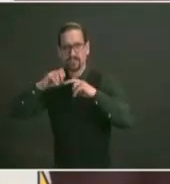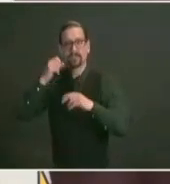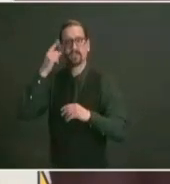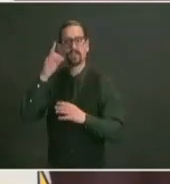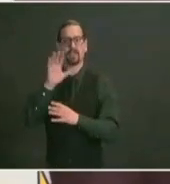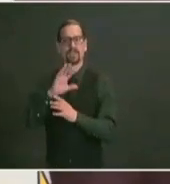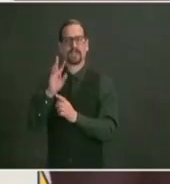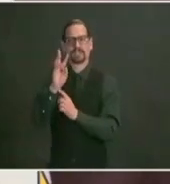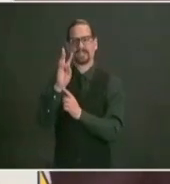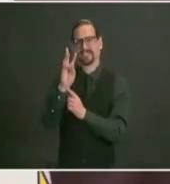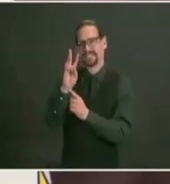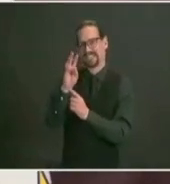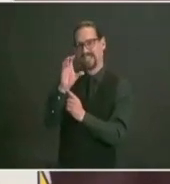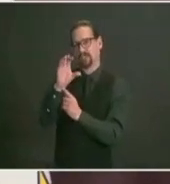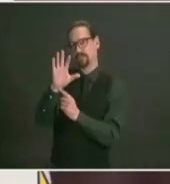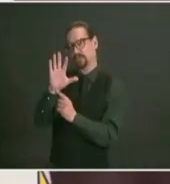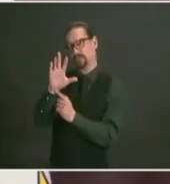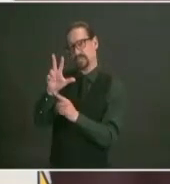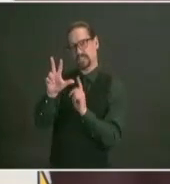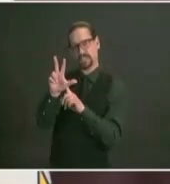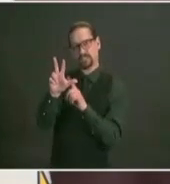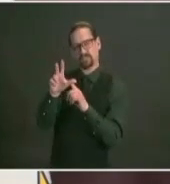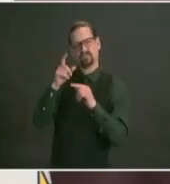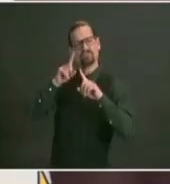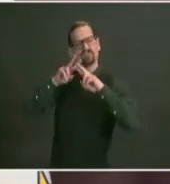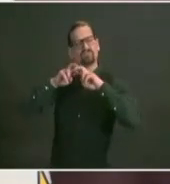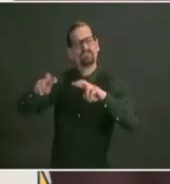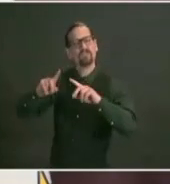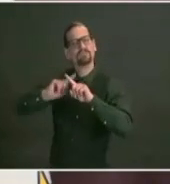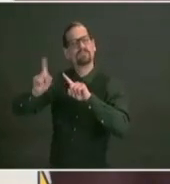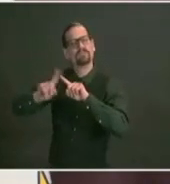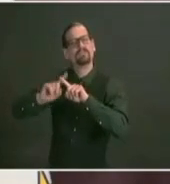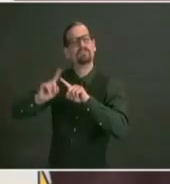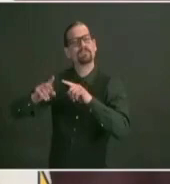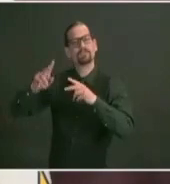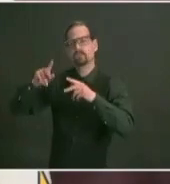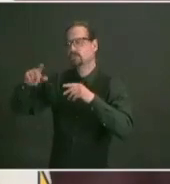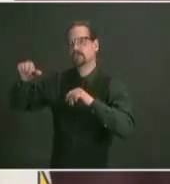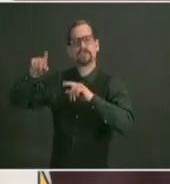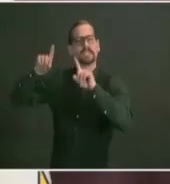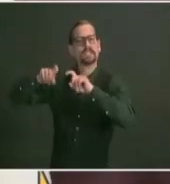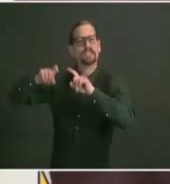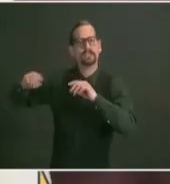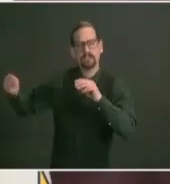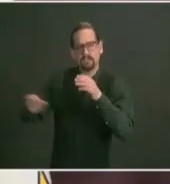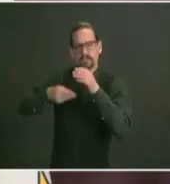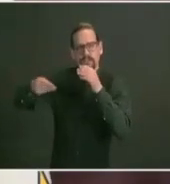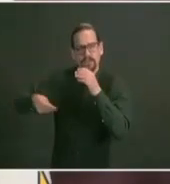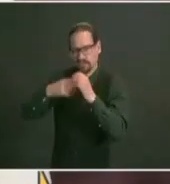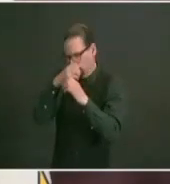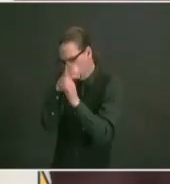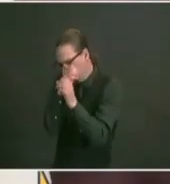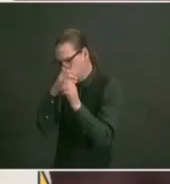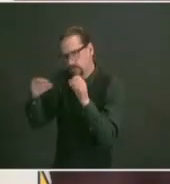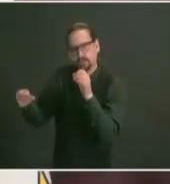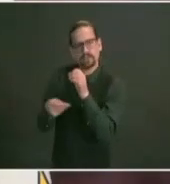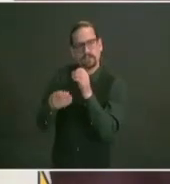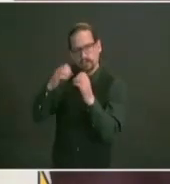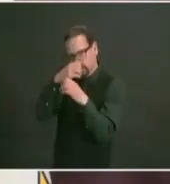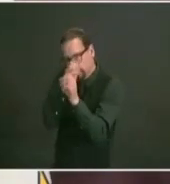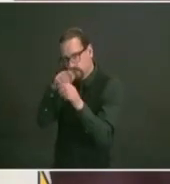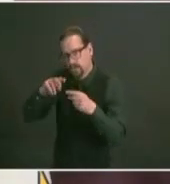in this most recent group of 85 specimens that were sequenced 12 were the more contagious